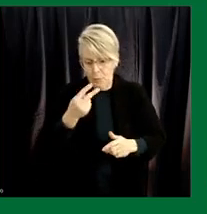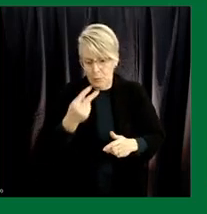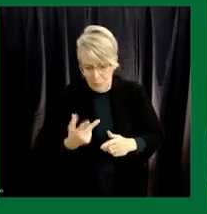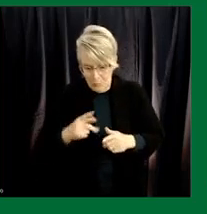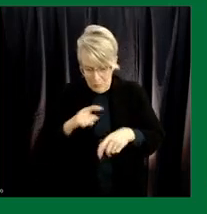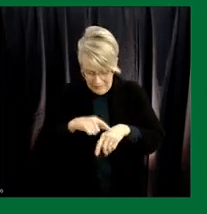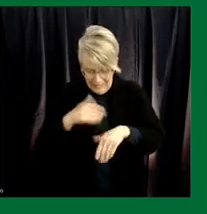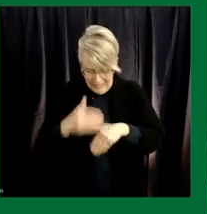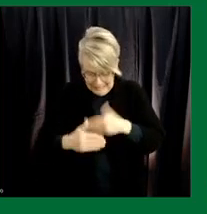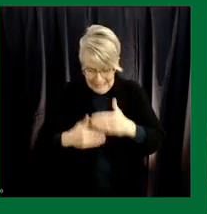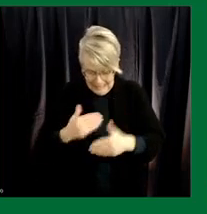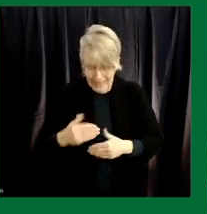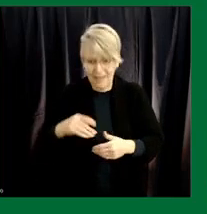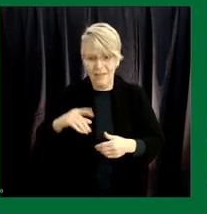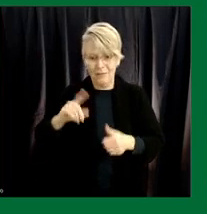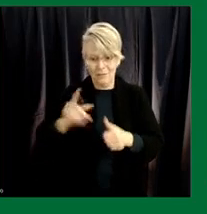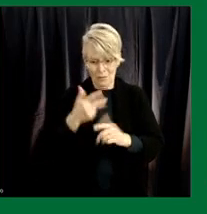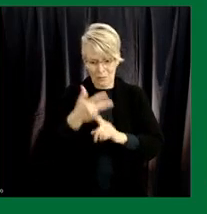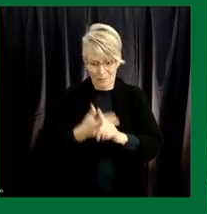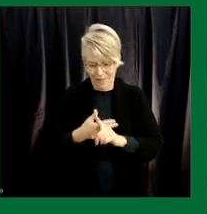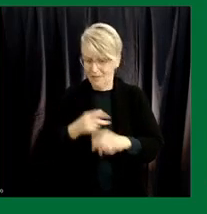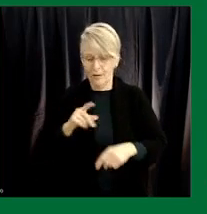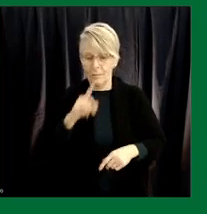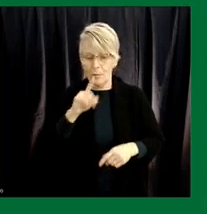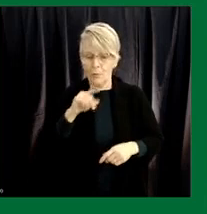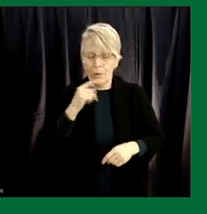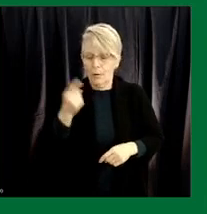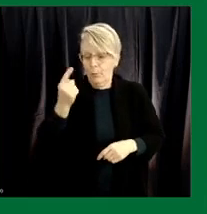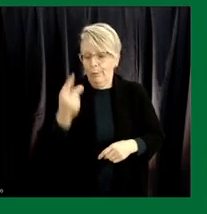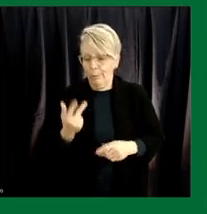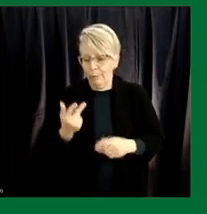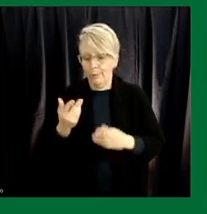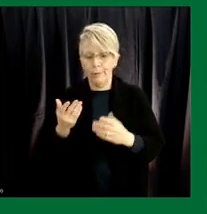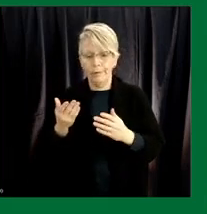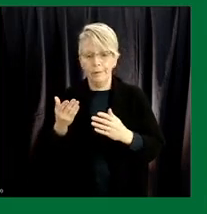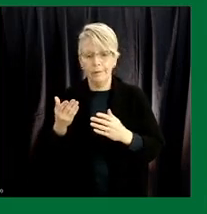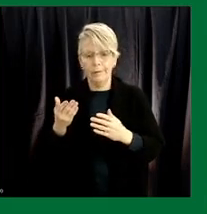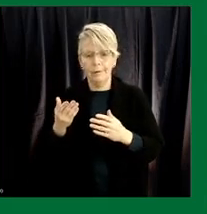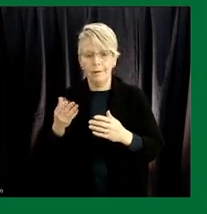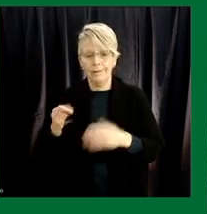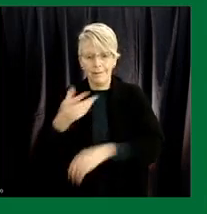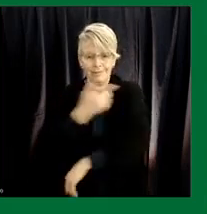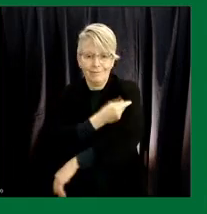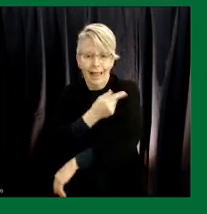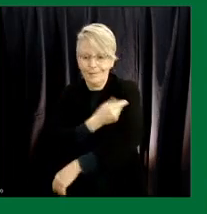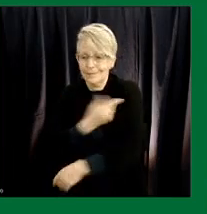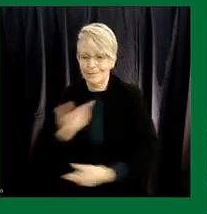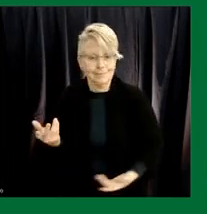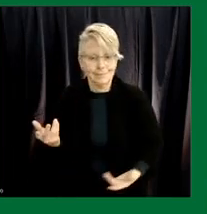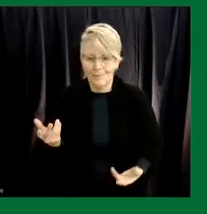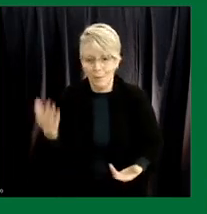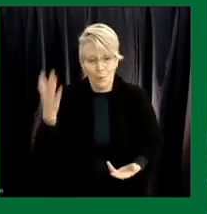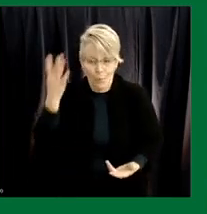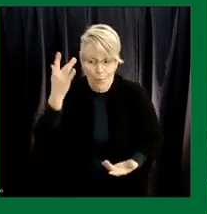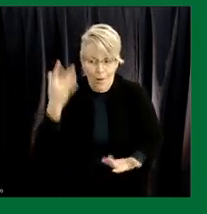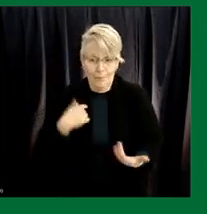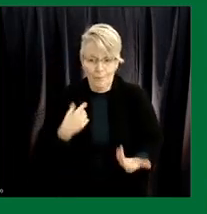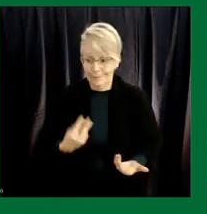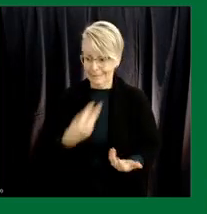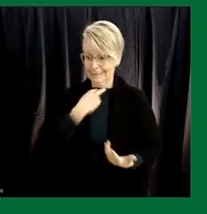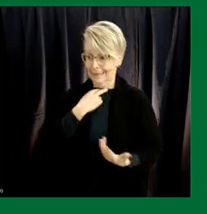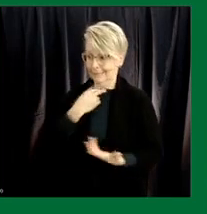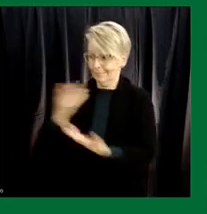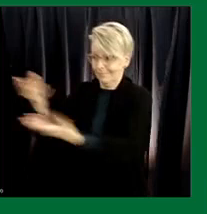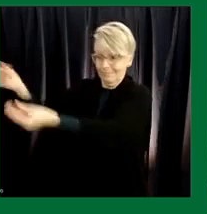period of q1 only a third of the way through our our vaccines and that is just simply due to to a lack of access